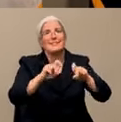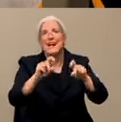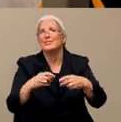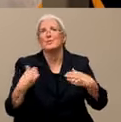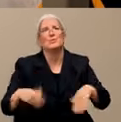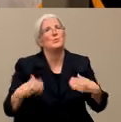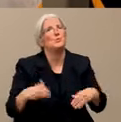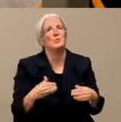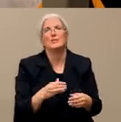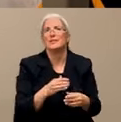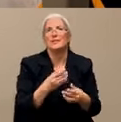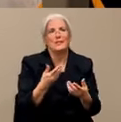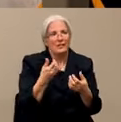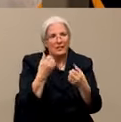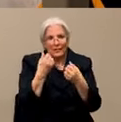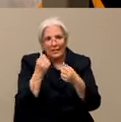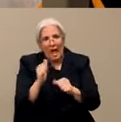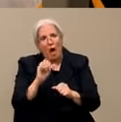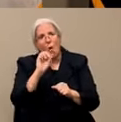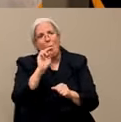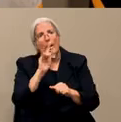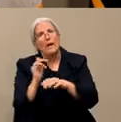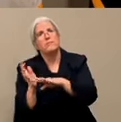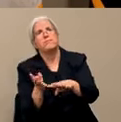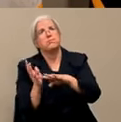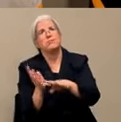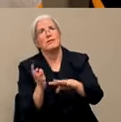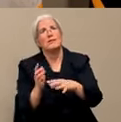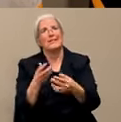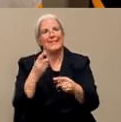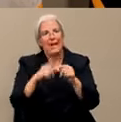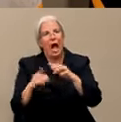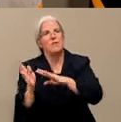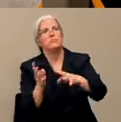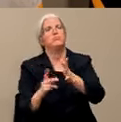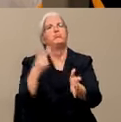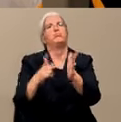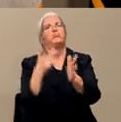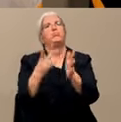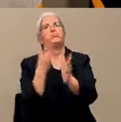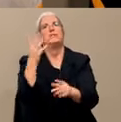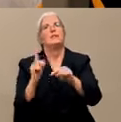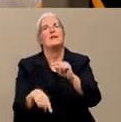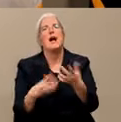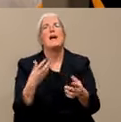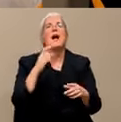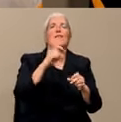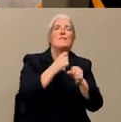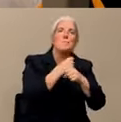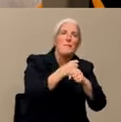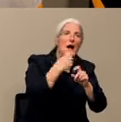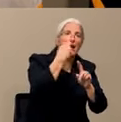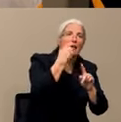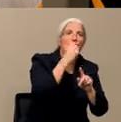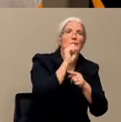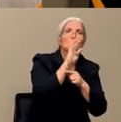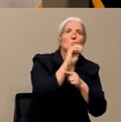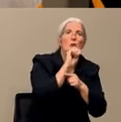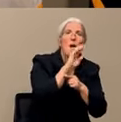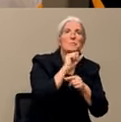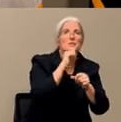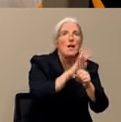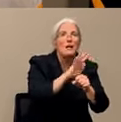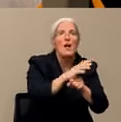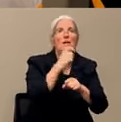Staff to run the machines. And we talked about the swabs already and the solution you put the swabs in.